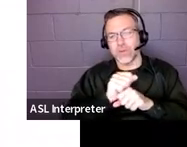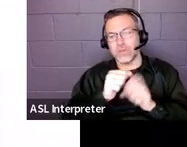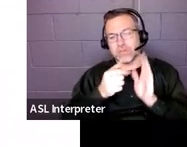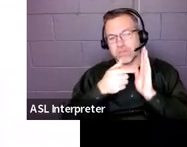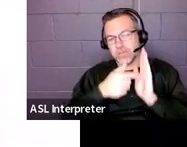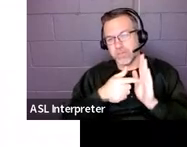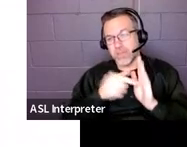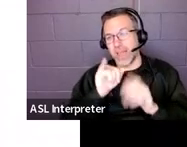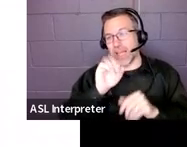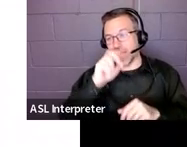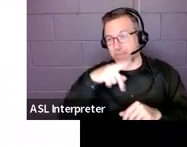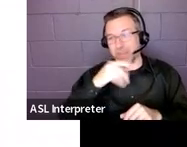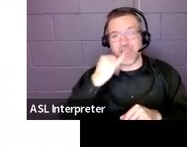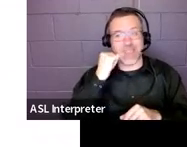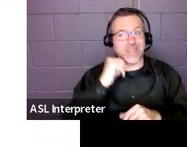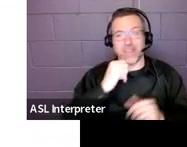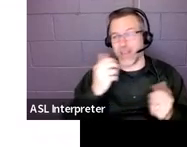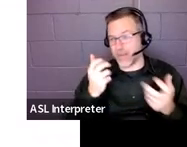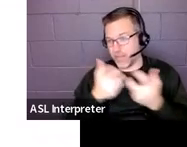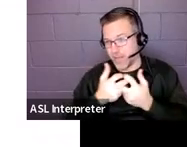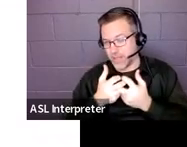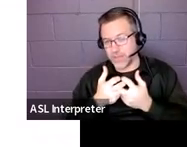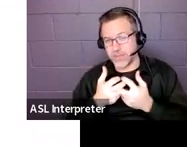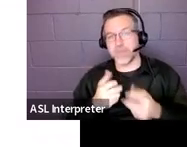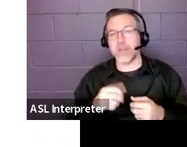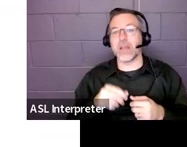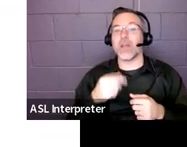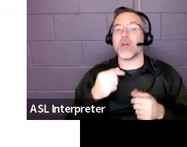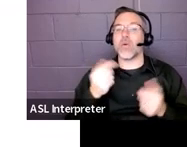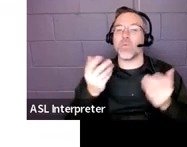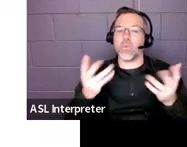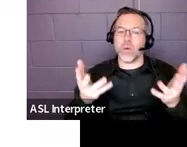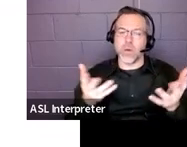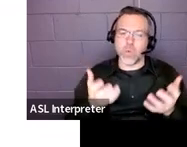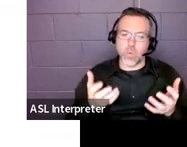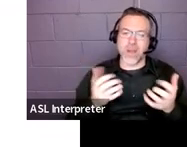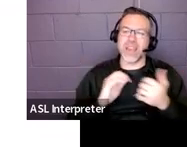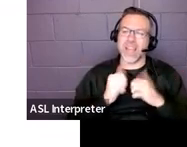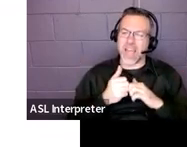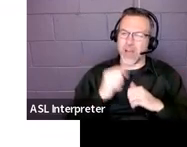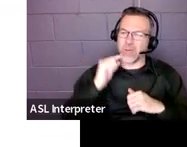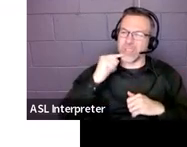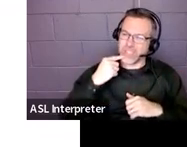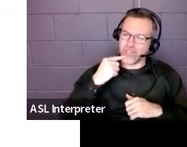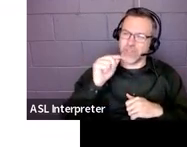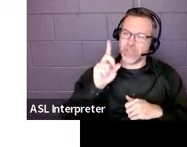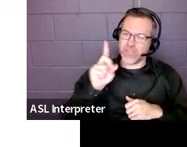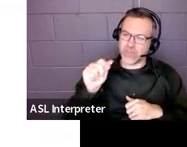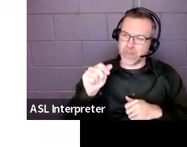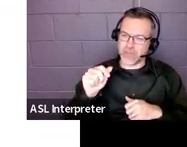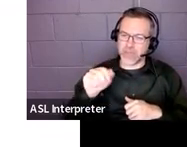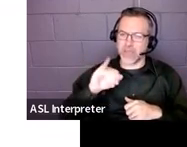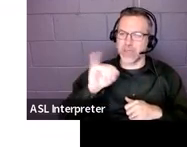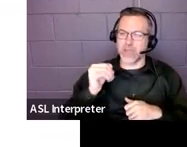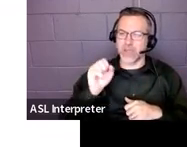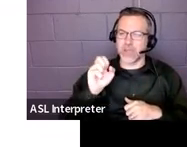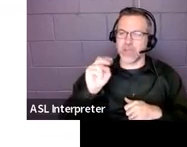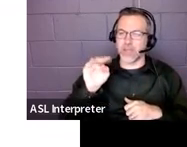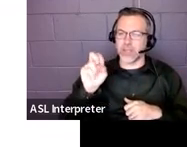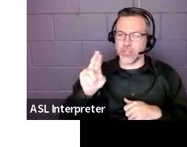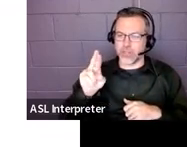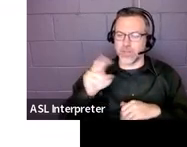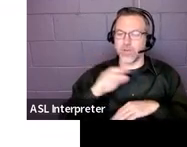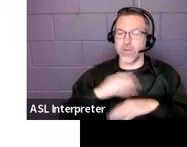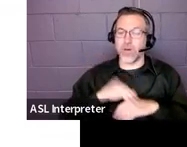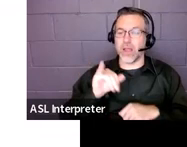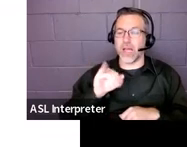not match what we're looking for. What we're looking for is a statement of the nature and severity of the disability. Jennifer is on the IEP committee. You may